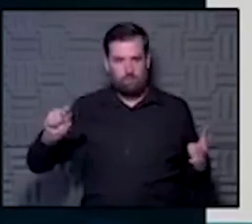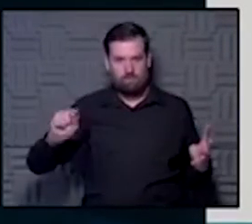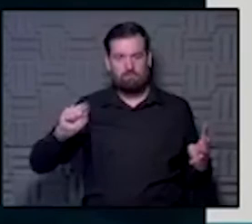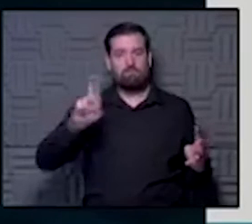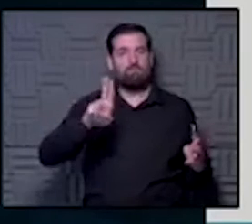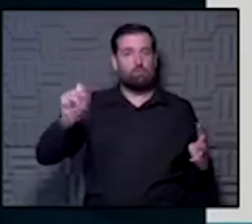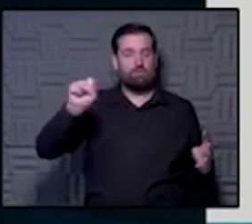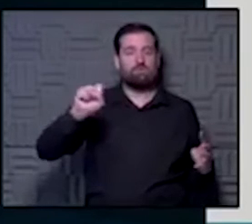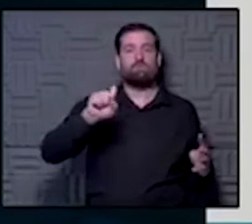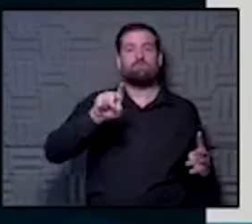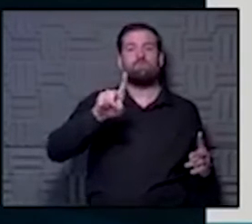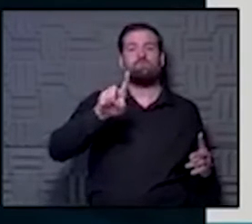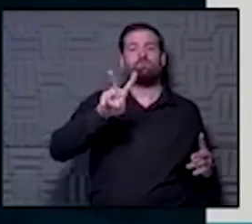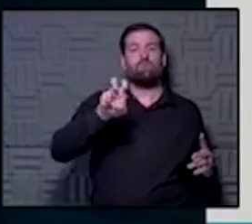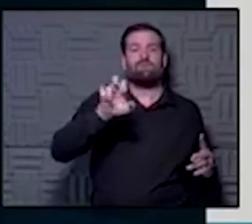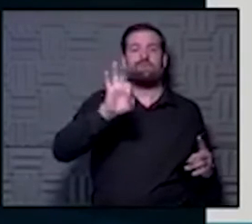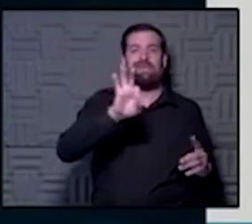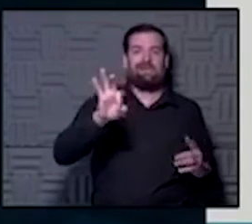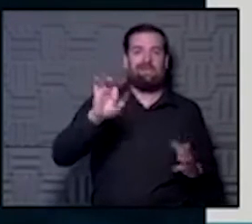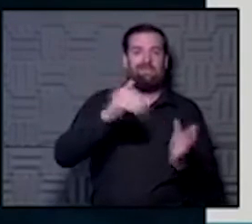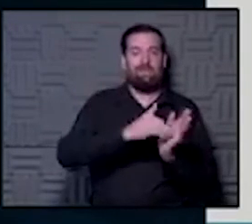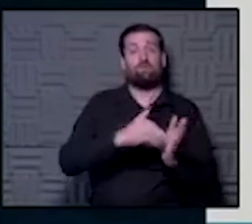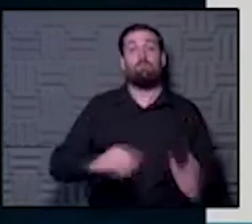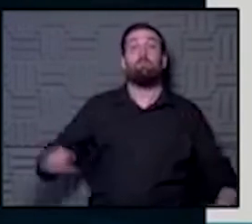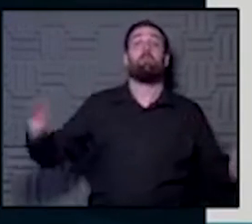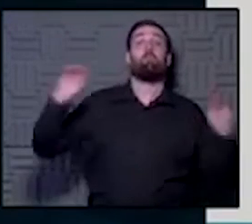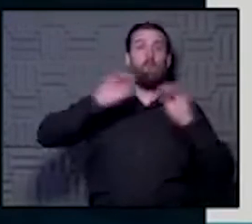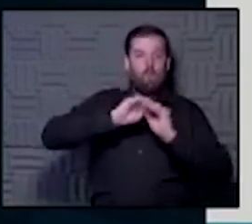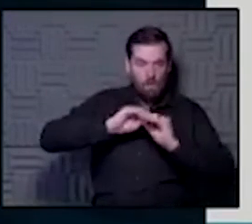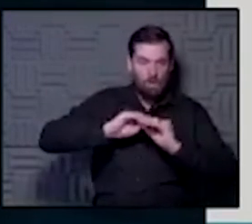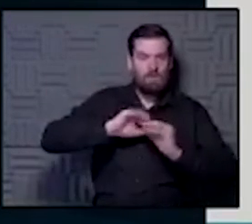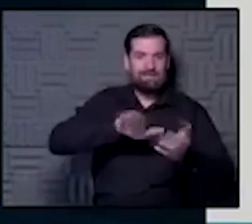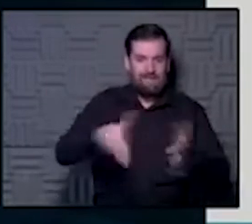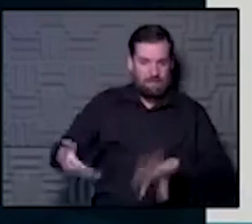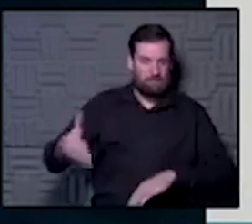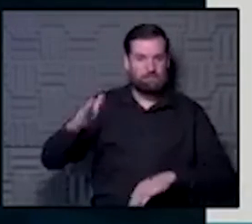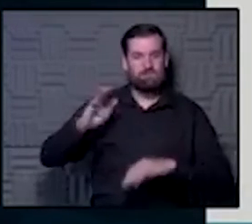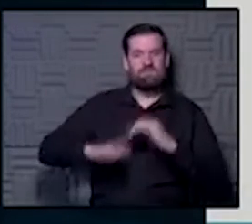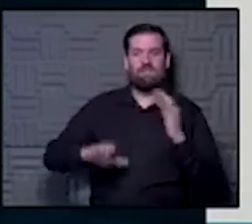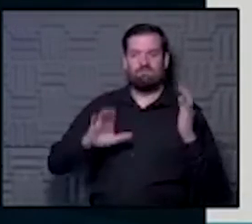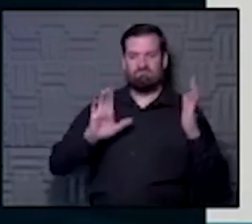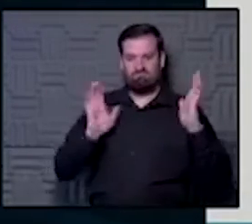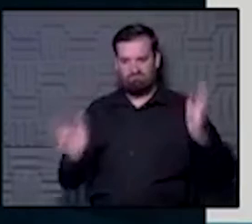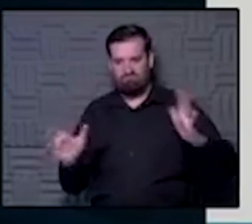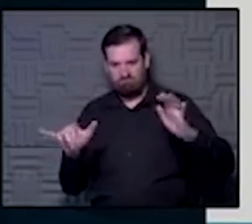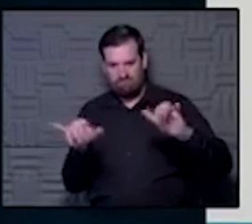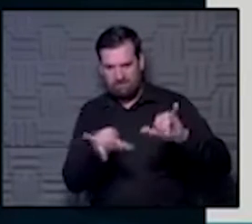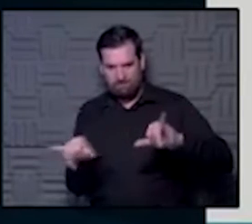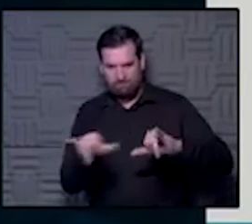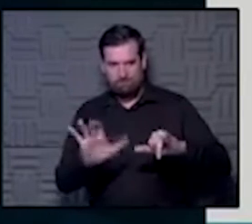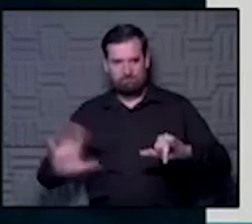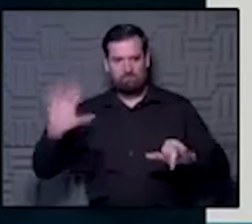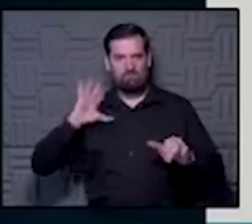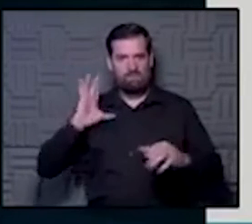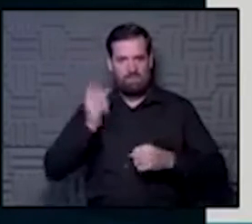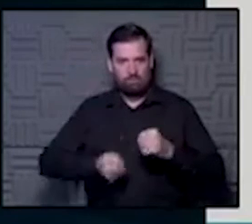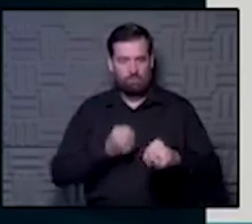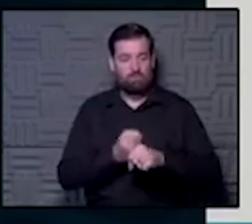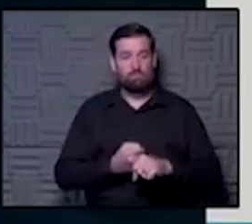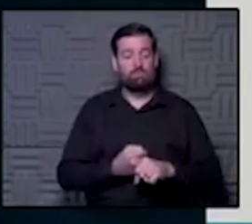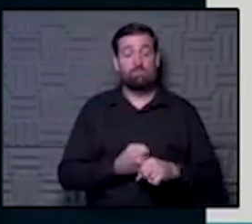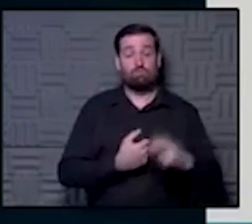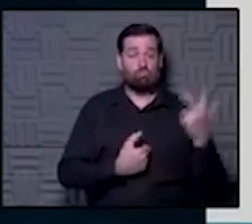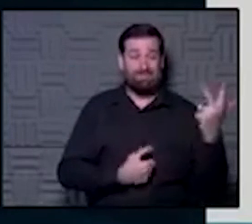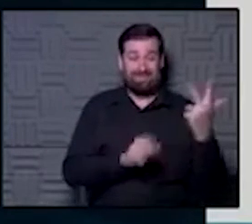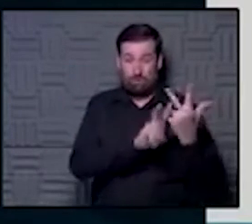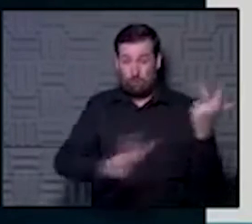had 299,000 more deaths than the typical number during the same period in prior years. Two out of three of those